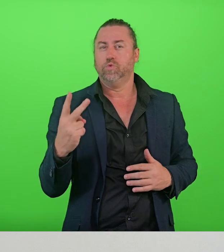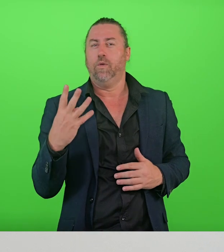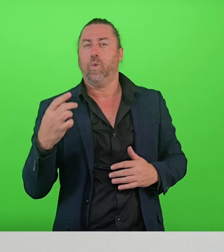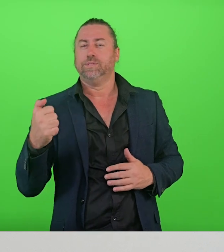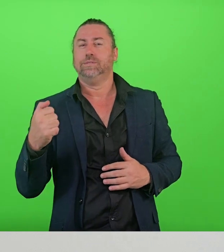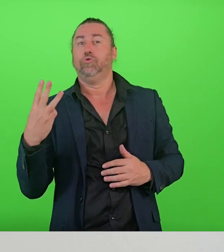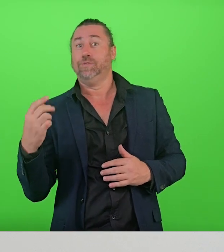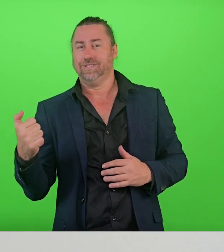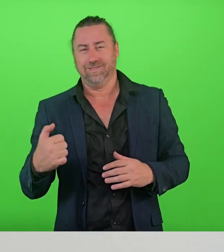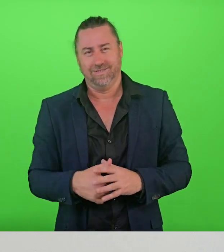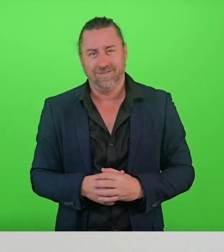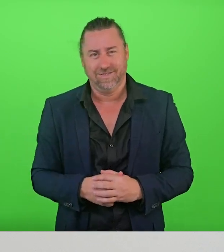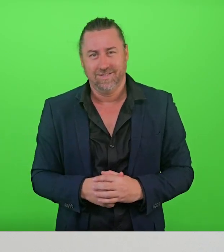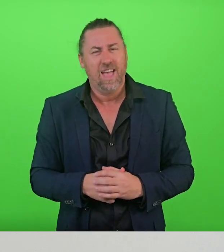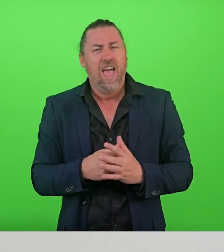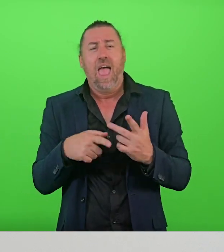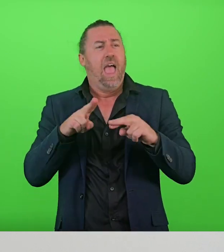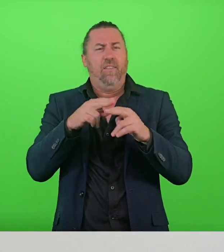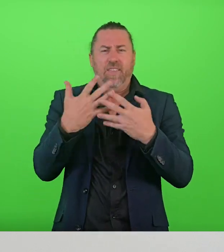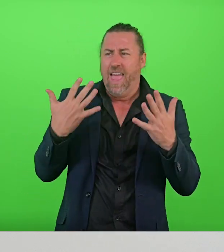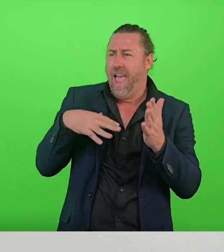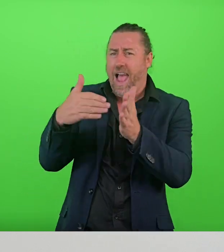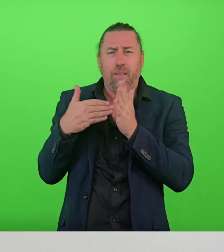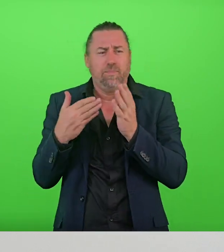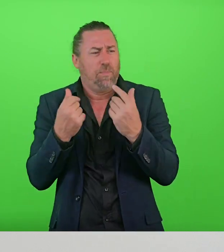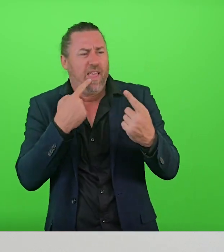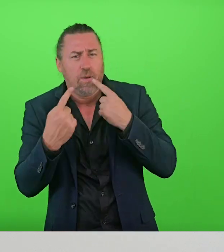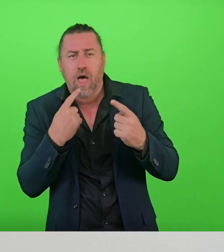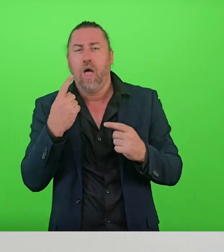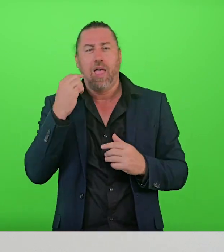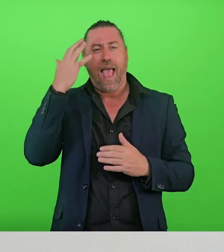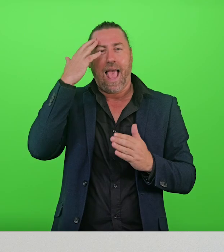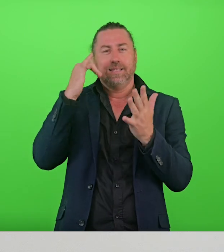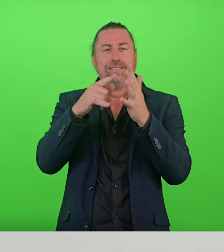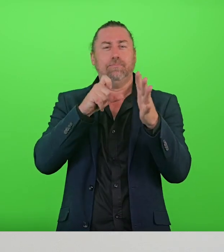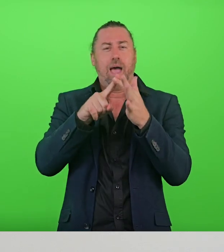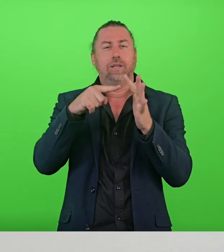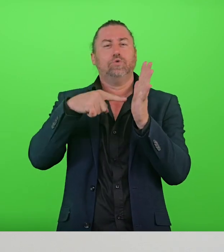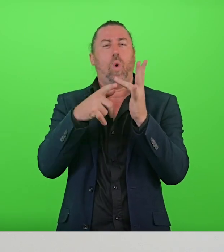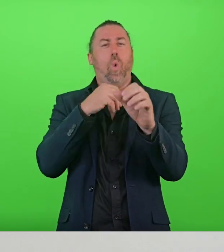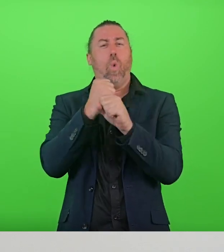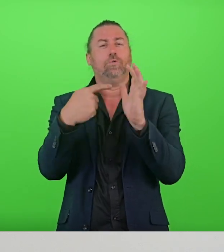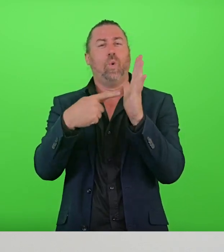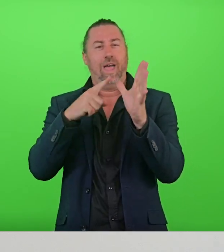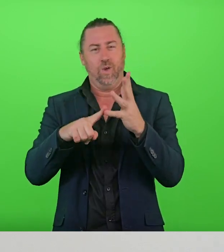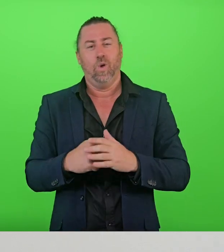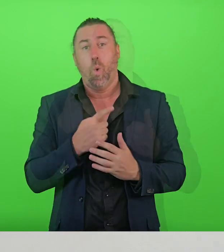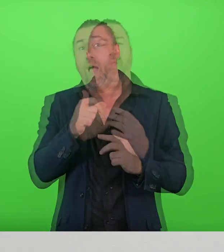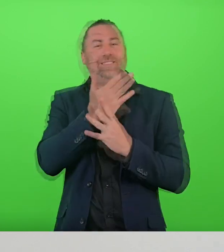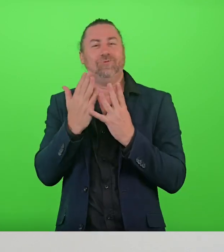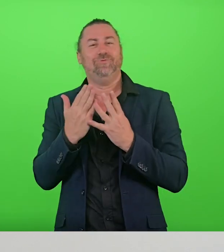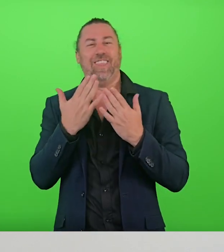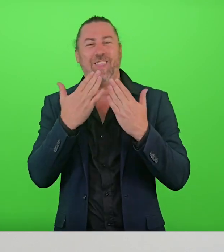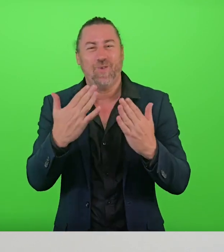4636. And for further information and resources, visit headspace.org.au. Thank you again.